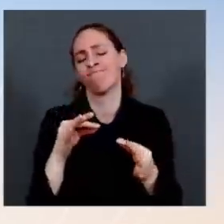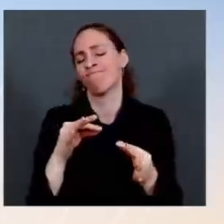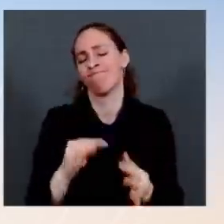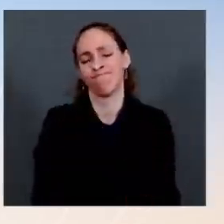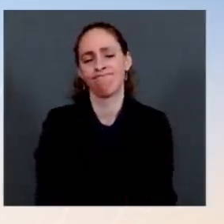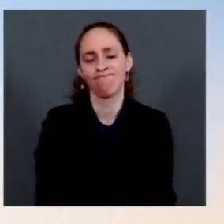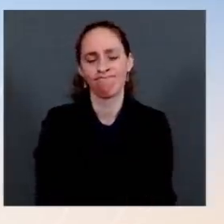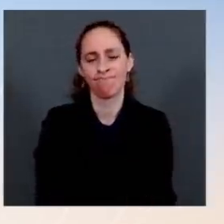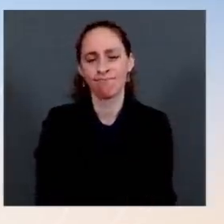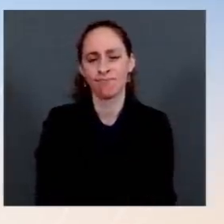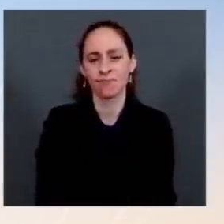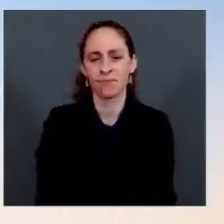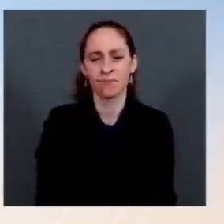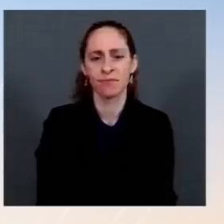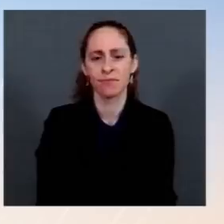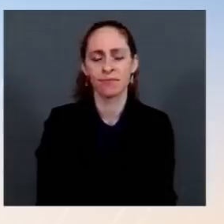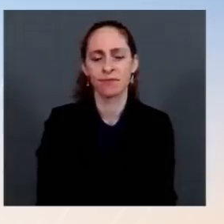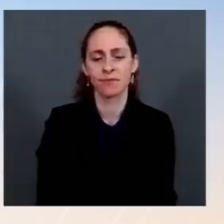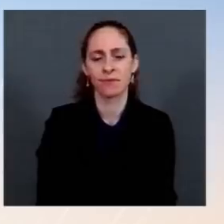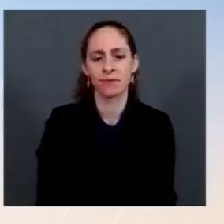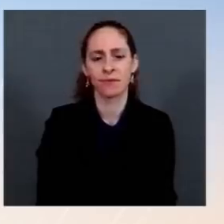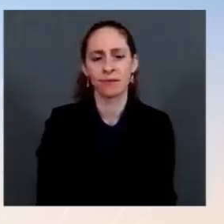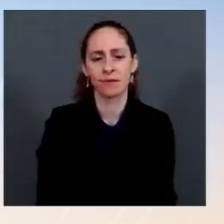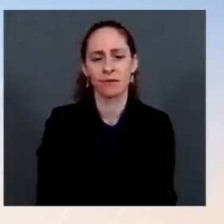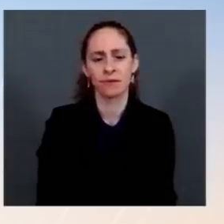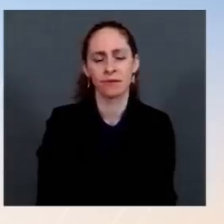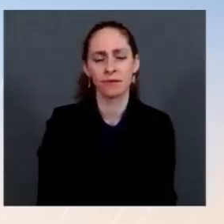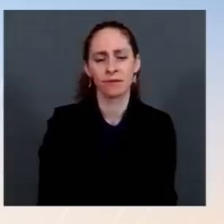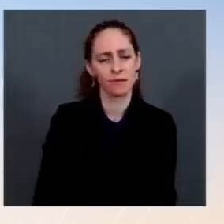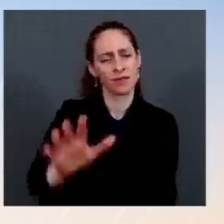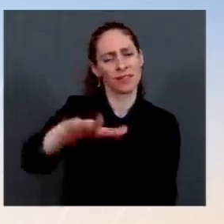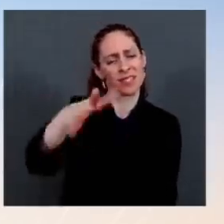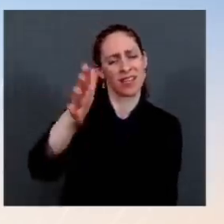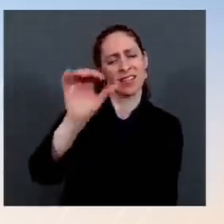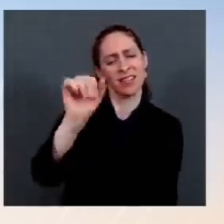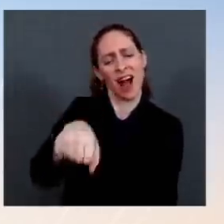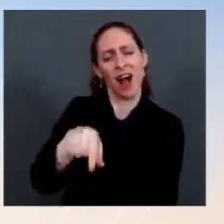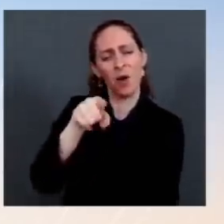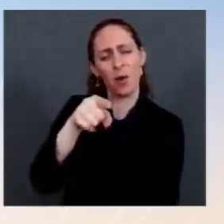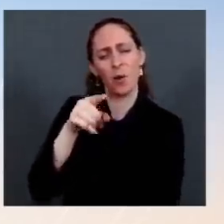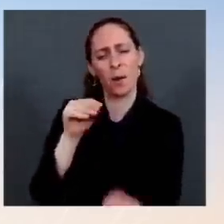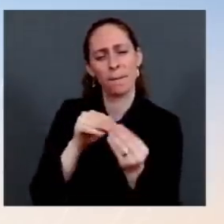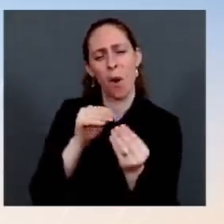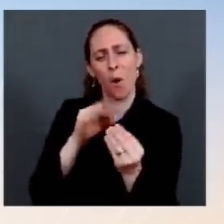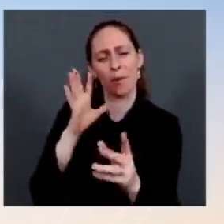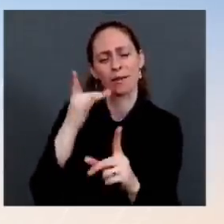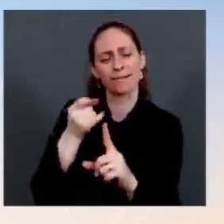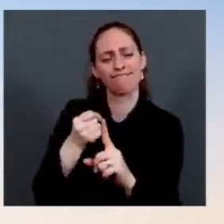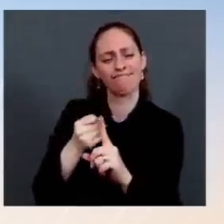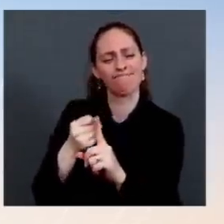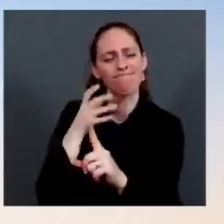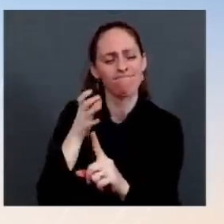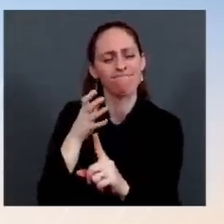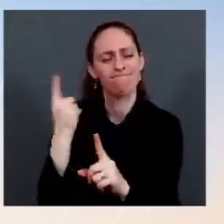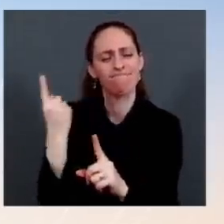those conversations? Ms. Sure. Let me give you an update on that, Phil, in terms of the ongoing conversations.